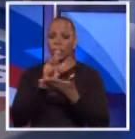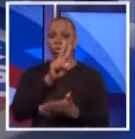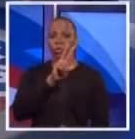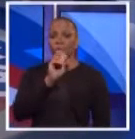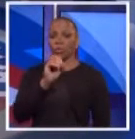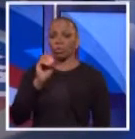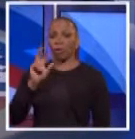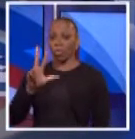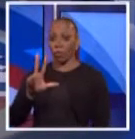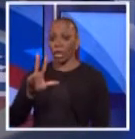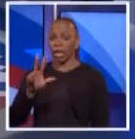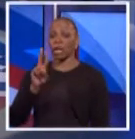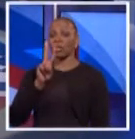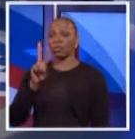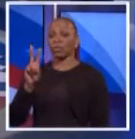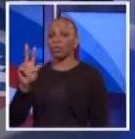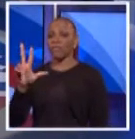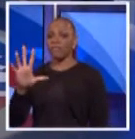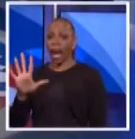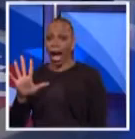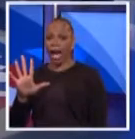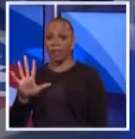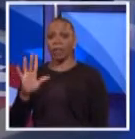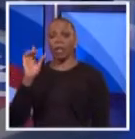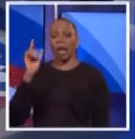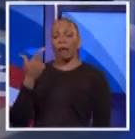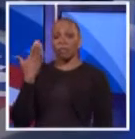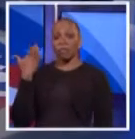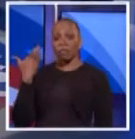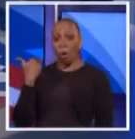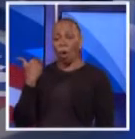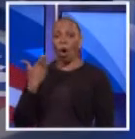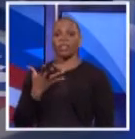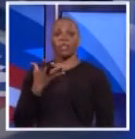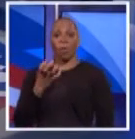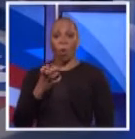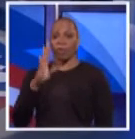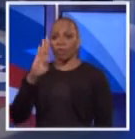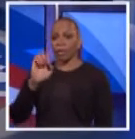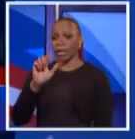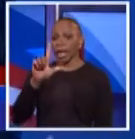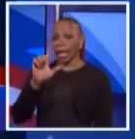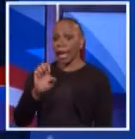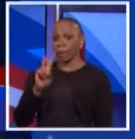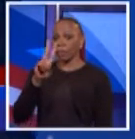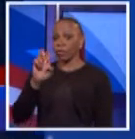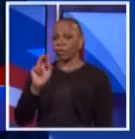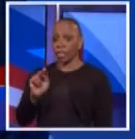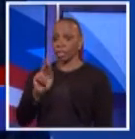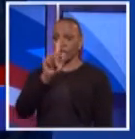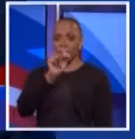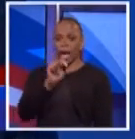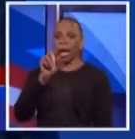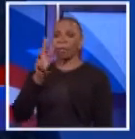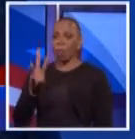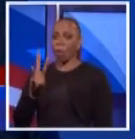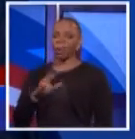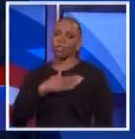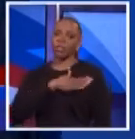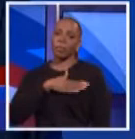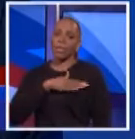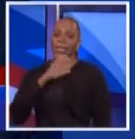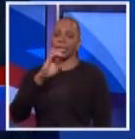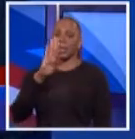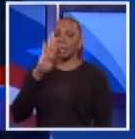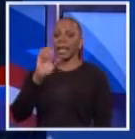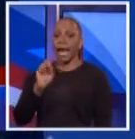2005, when I was attorney general, I mediated to get the Mets and the Yankees back on Cablevision and Time Warner. Please, CBS and